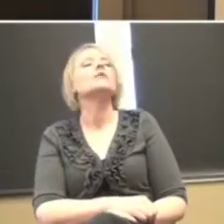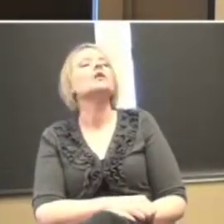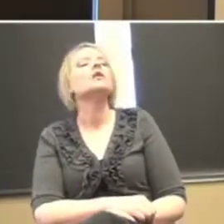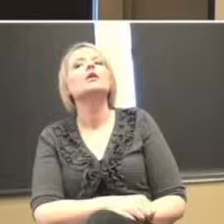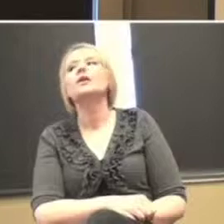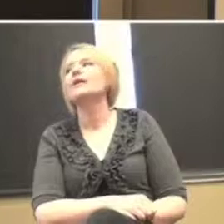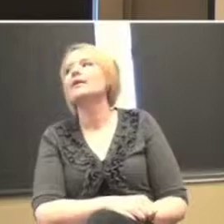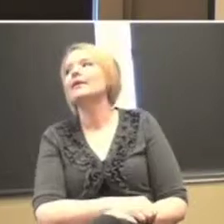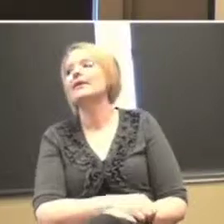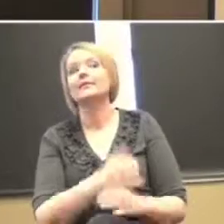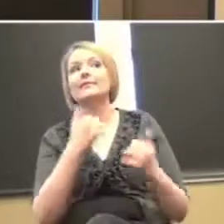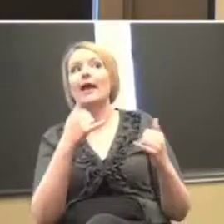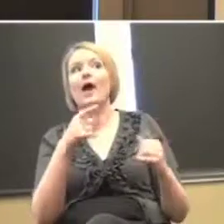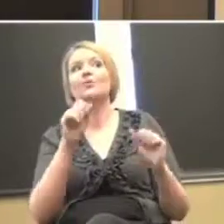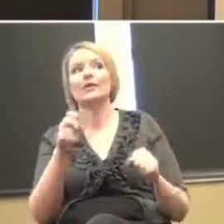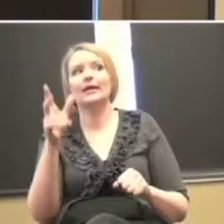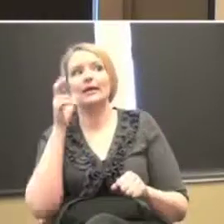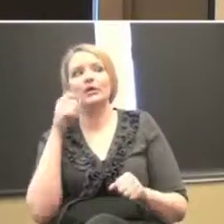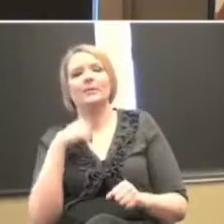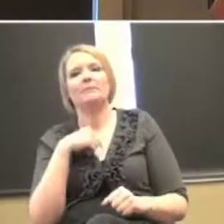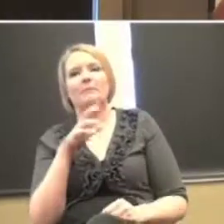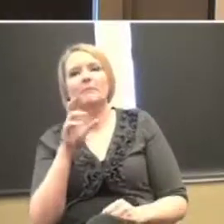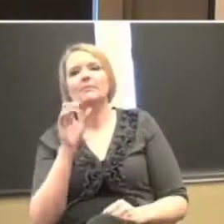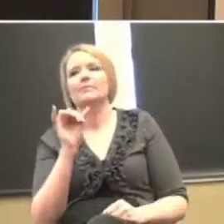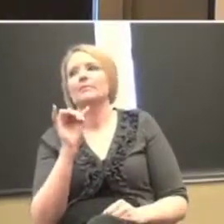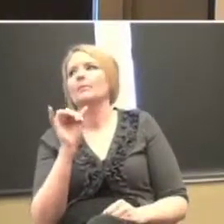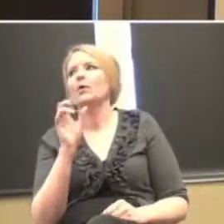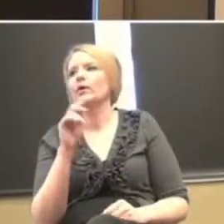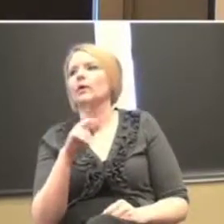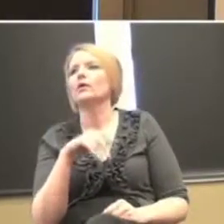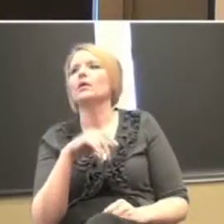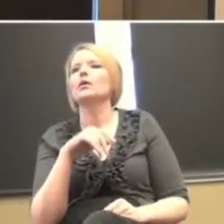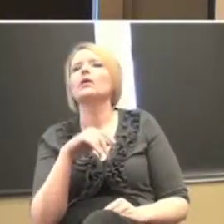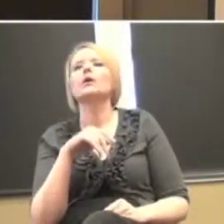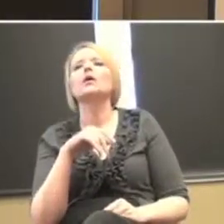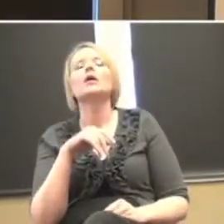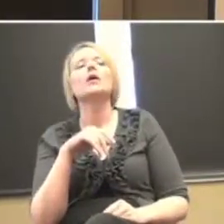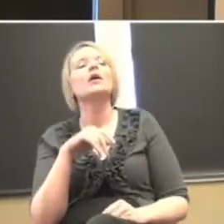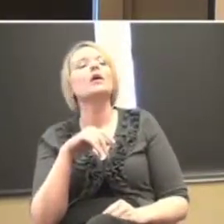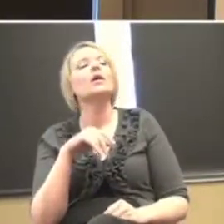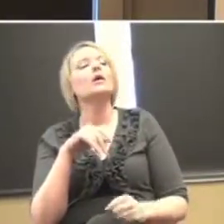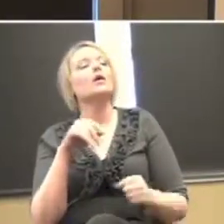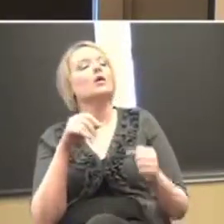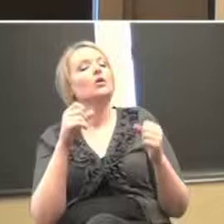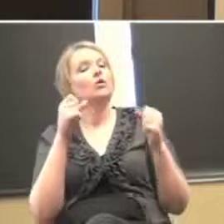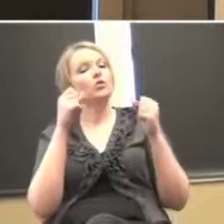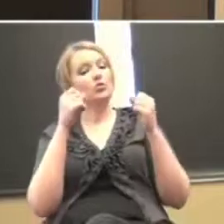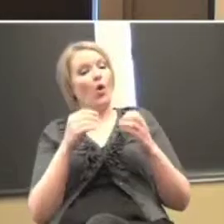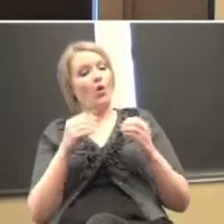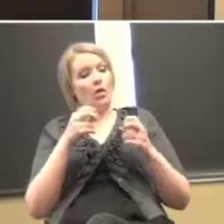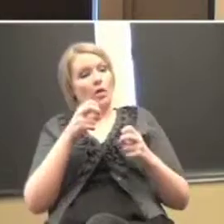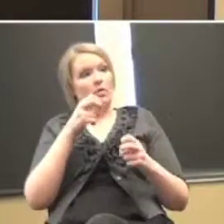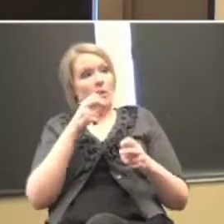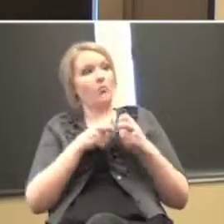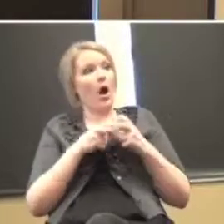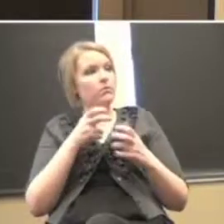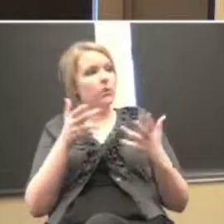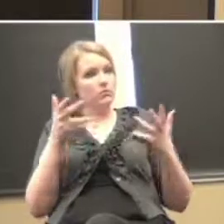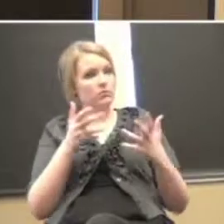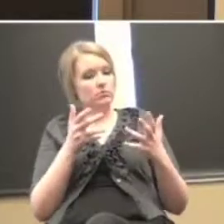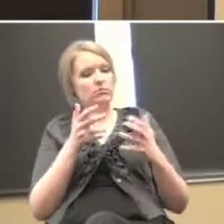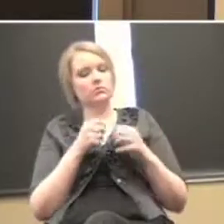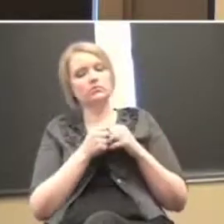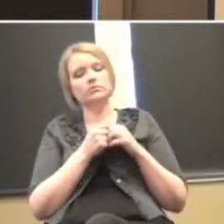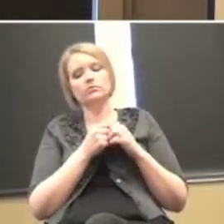okay now you can hear me again oh okay supposed to go on alright so the issue becomes I may have a thing about